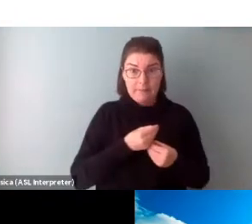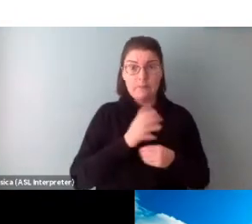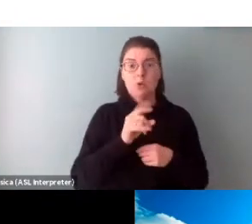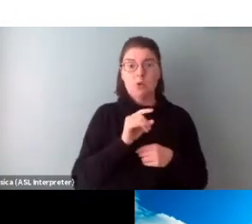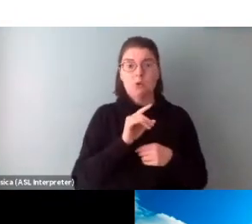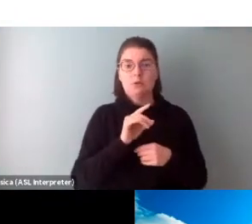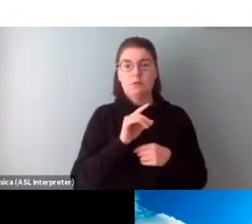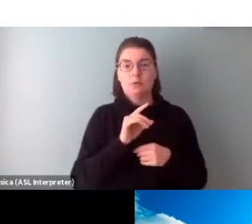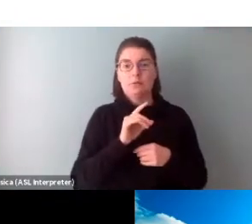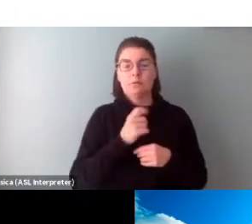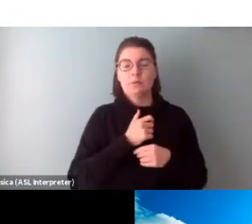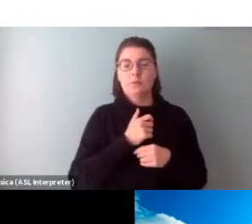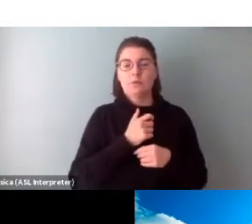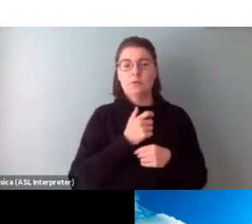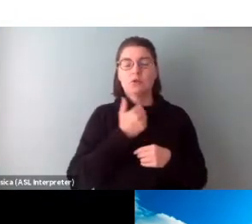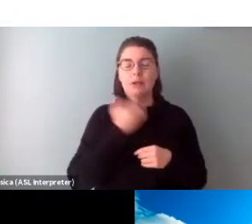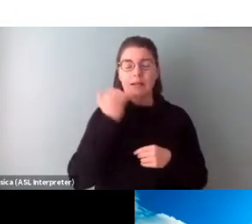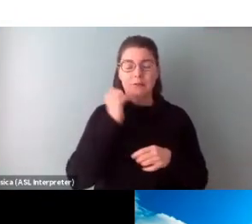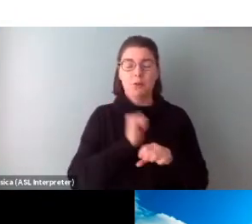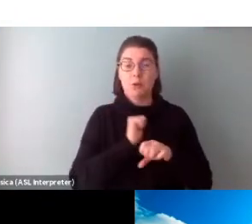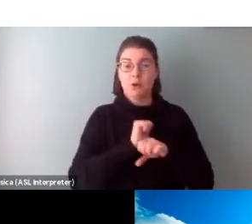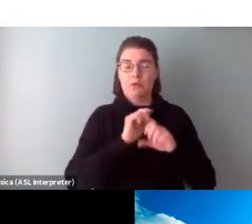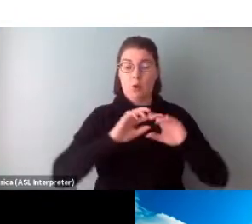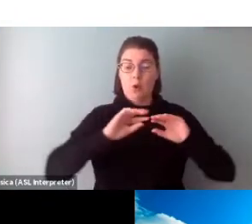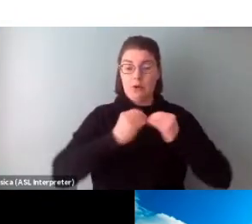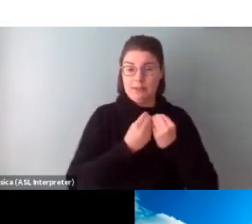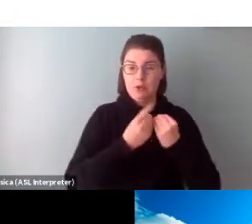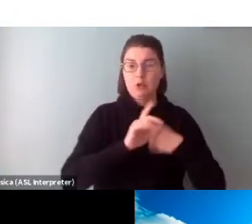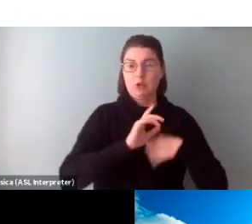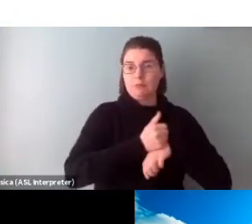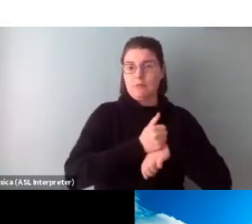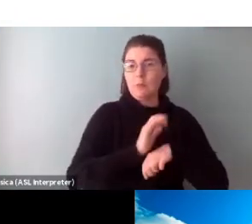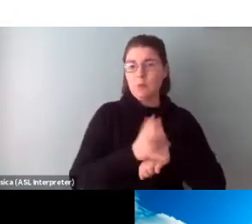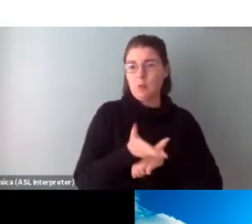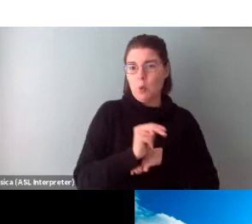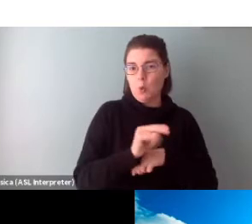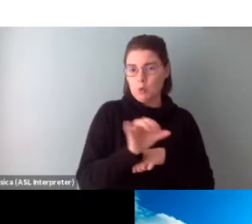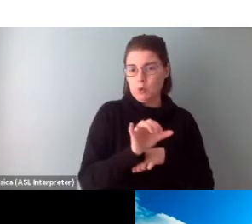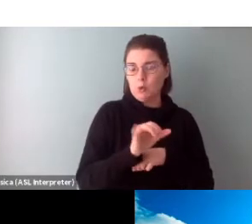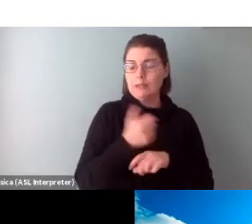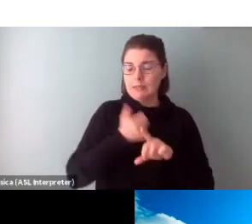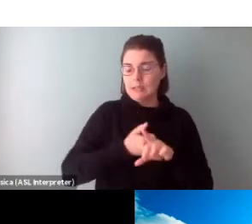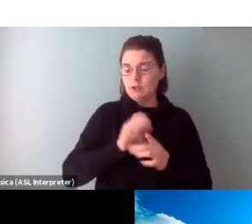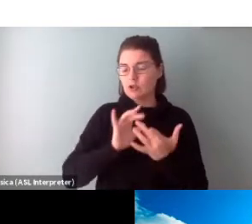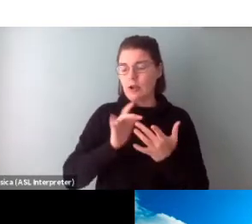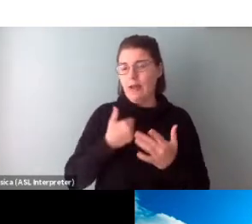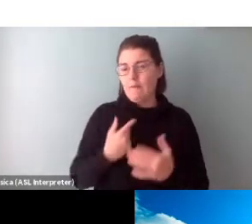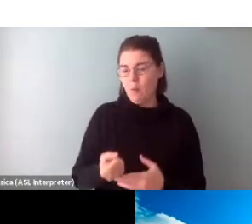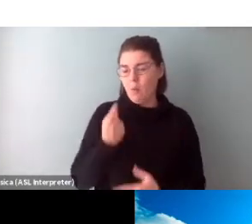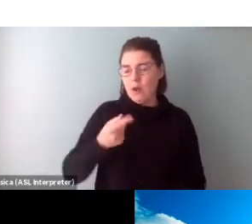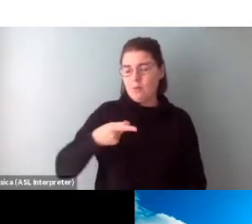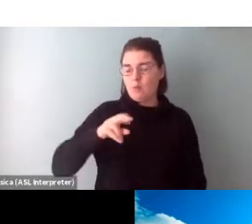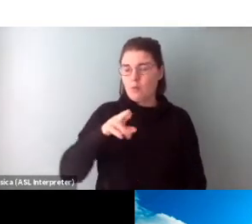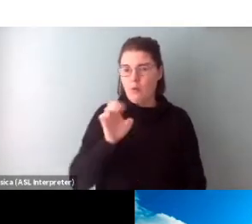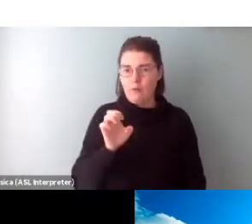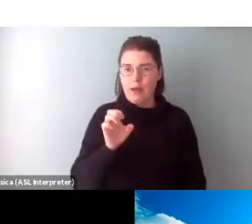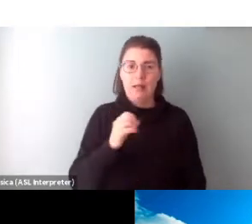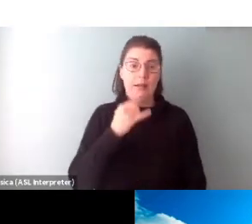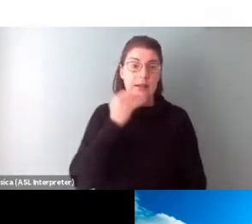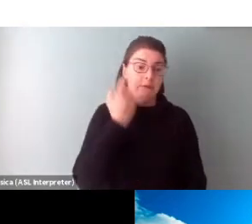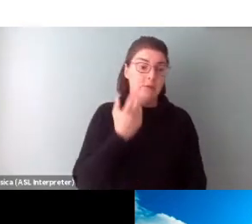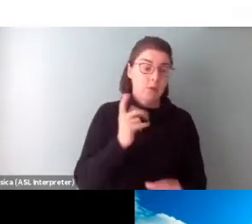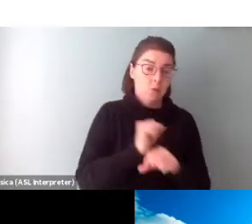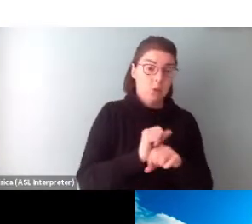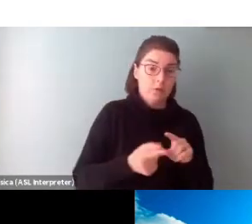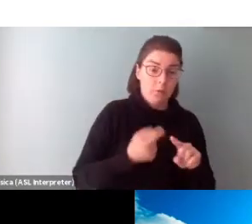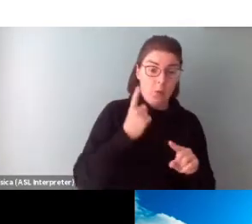affiliation to your own personal profile. NOVA is set up for each contact to have one profile, even if you work for one or